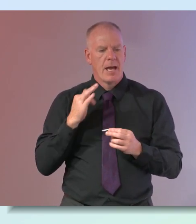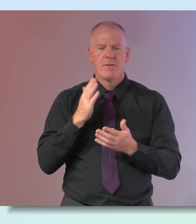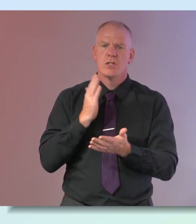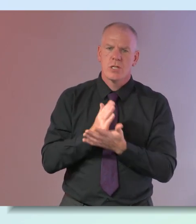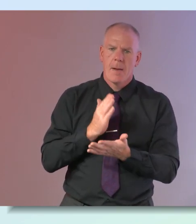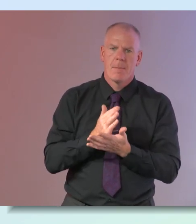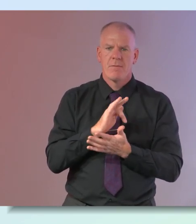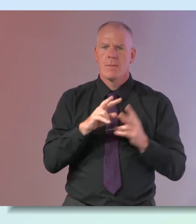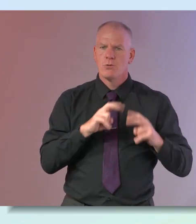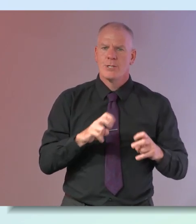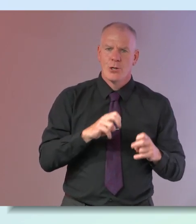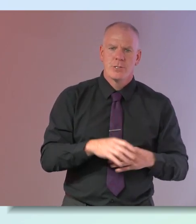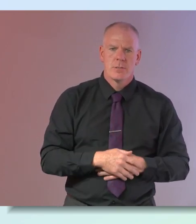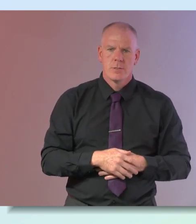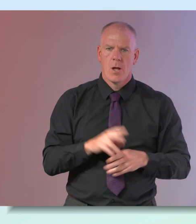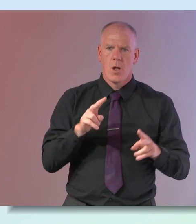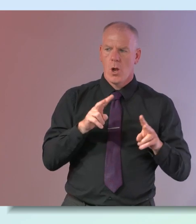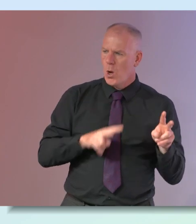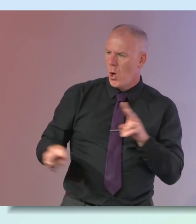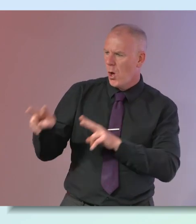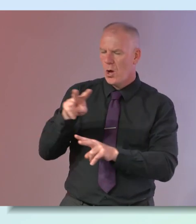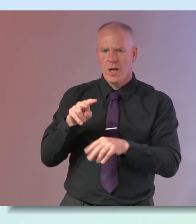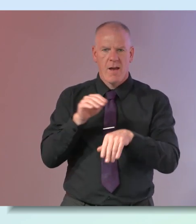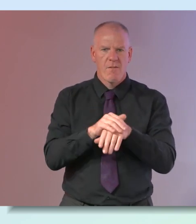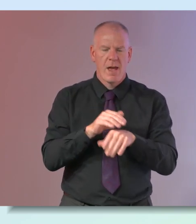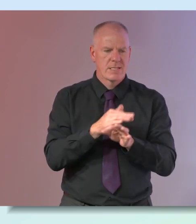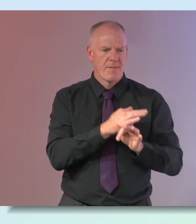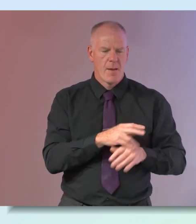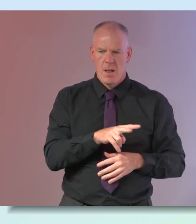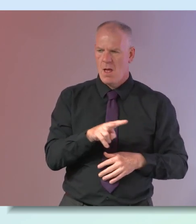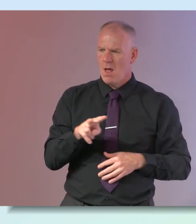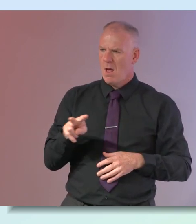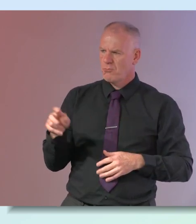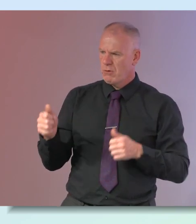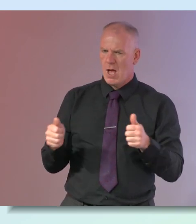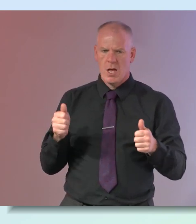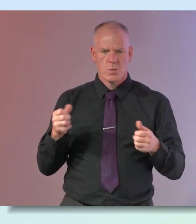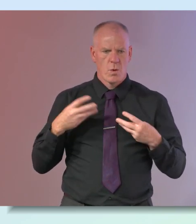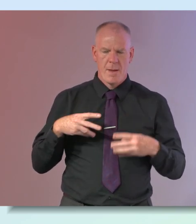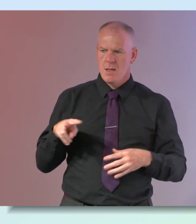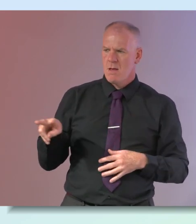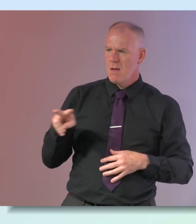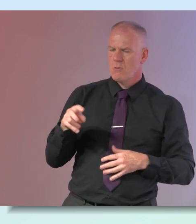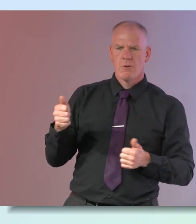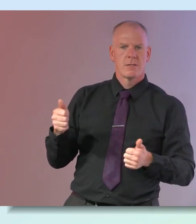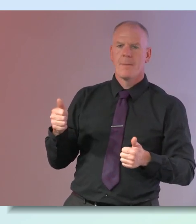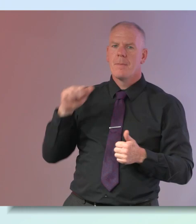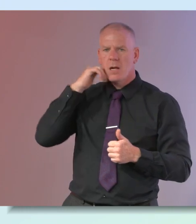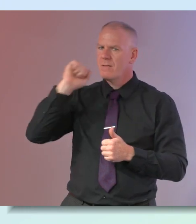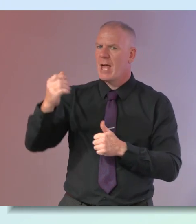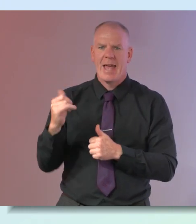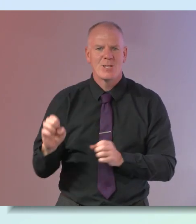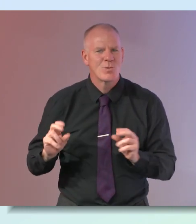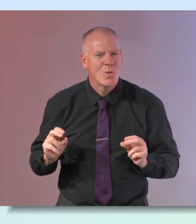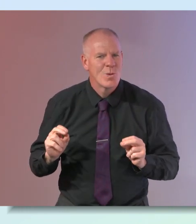setting and think we look at our friends and family and think like aren't they going great aren't they just great women and it's not for their age at all